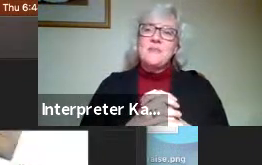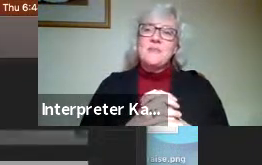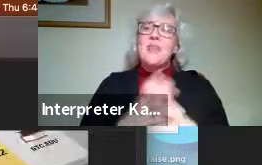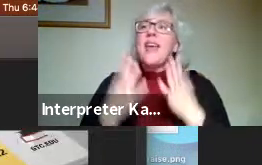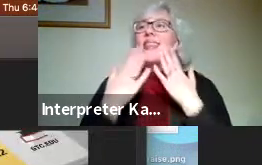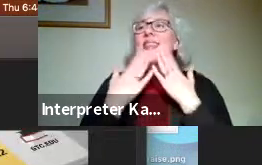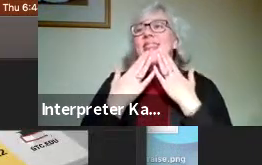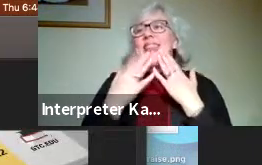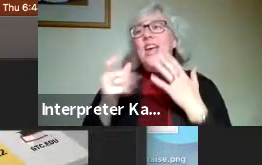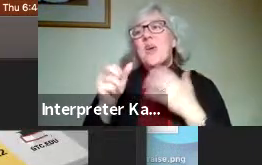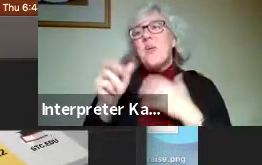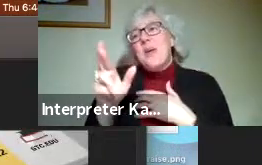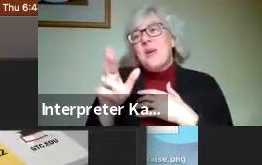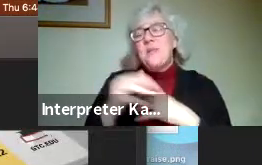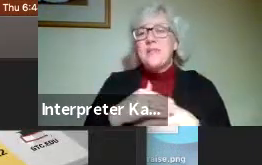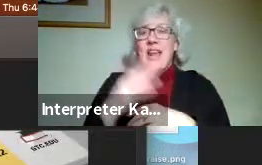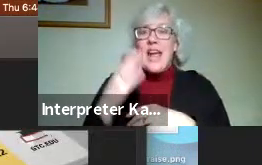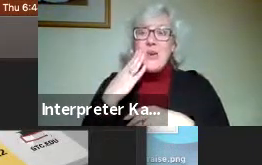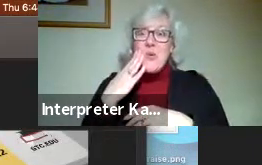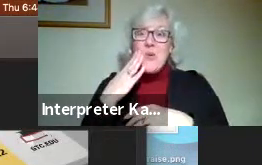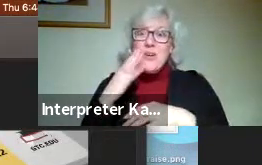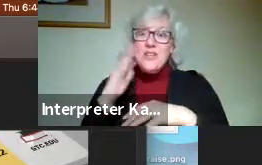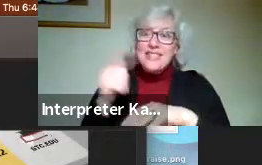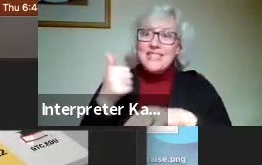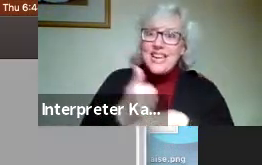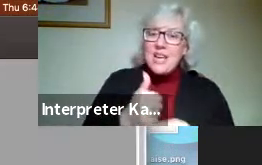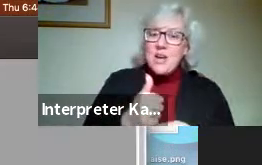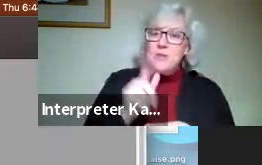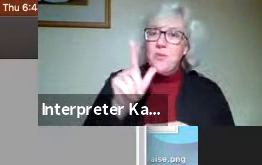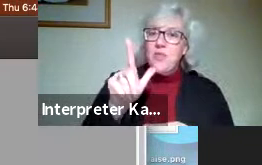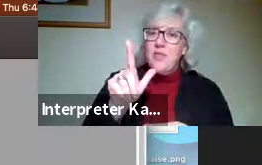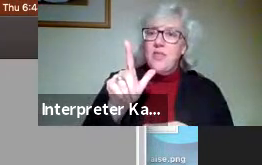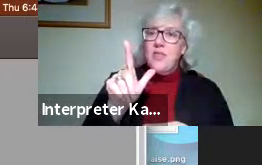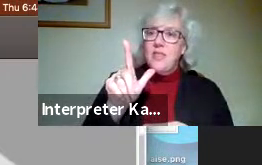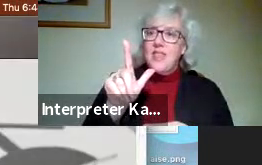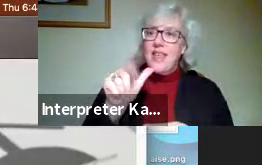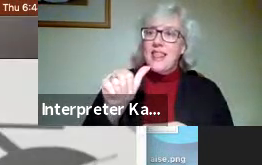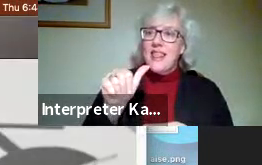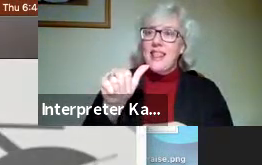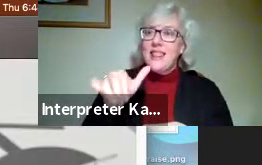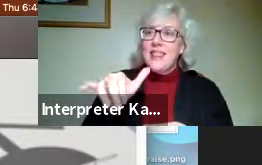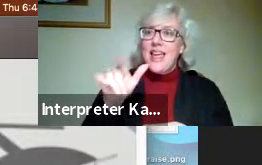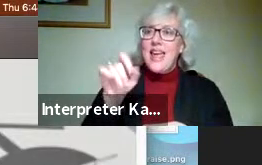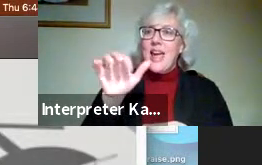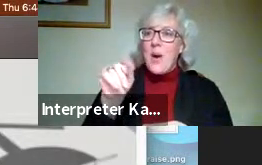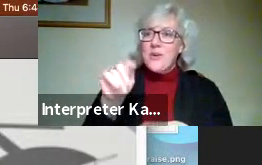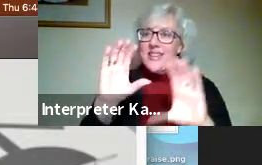Thanks, Peter. I know you're getting to the layout category. Going back to the layout here. Yep.